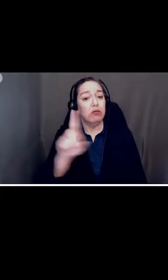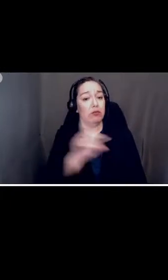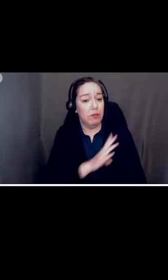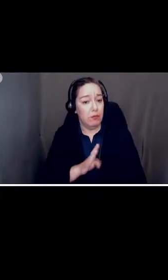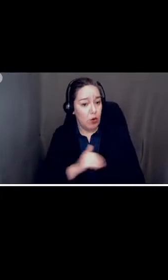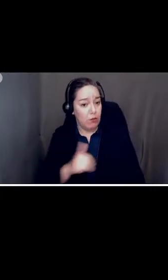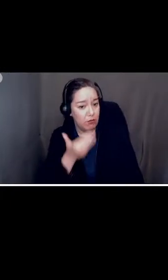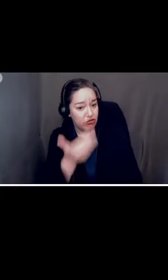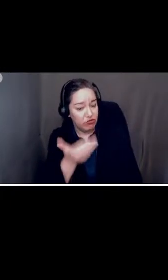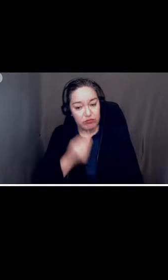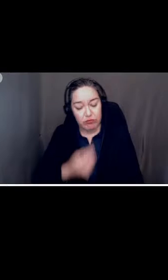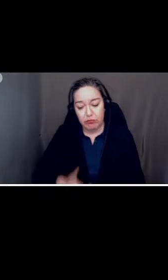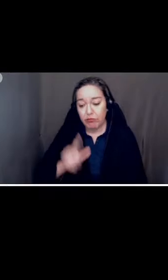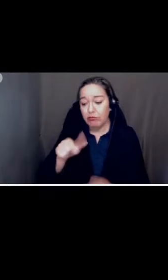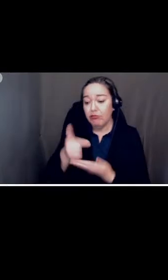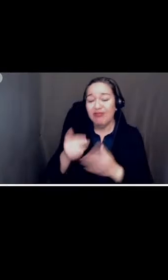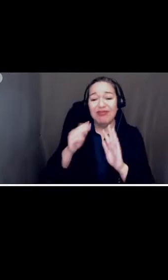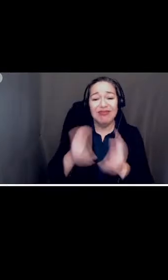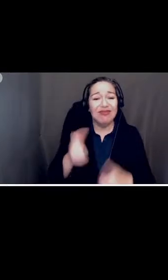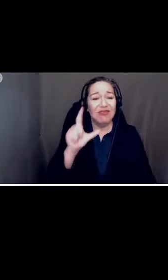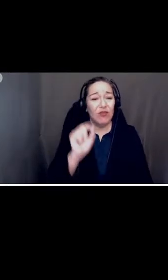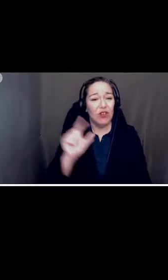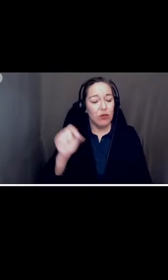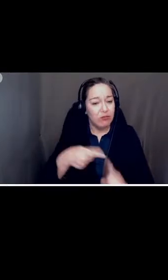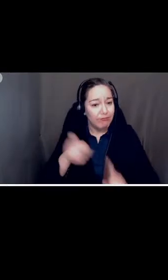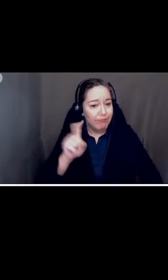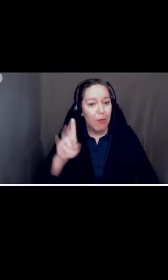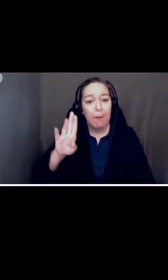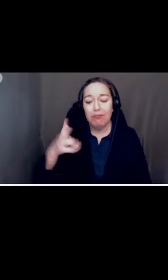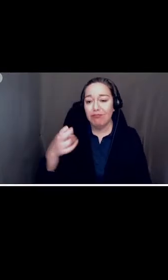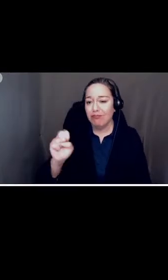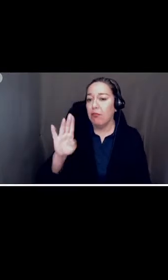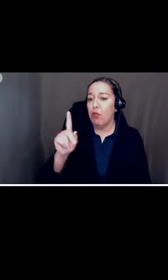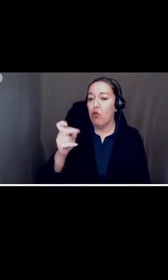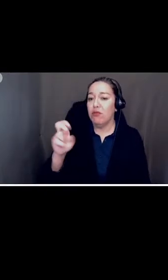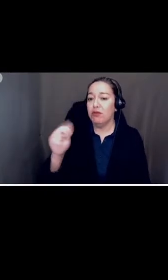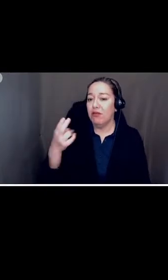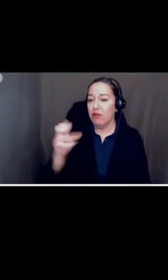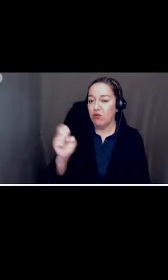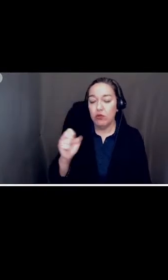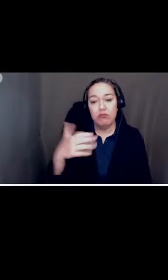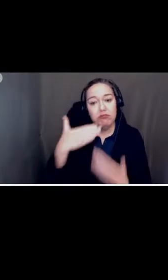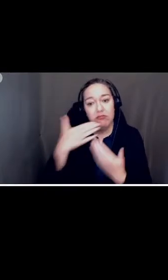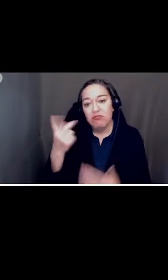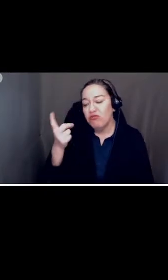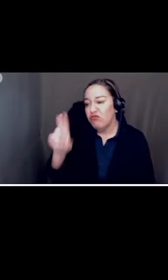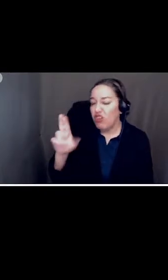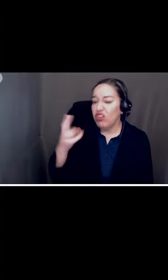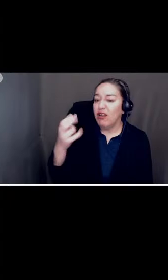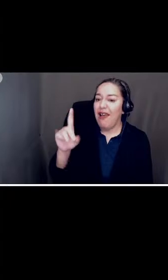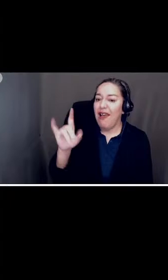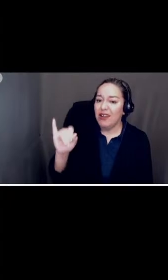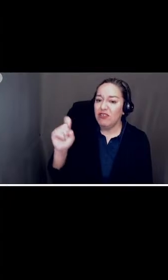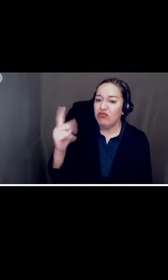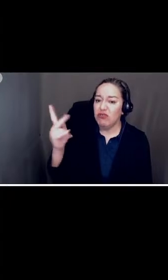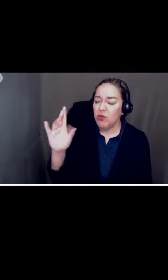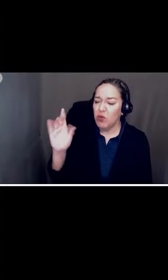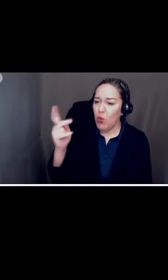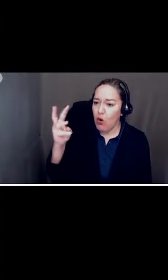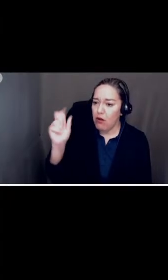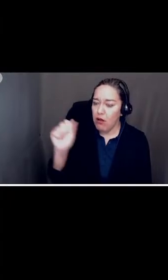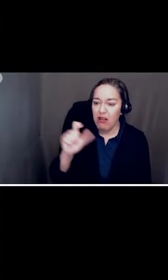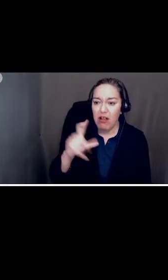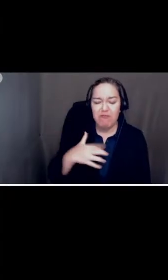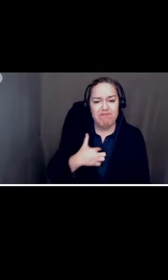graduated class of 2020 from bloomington high school thanks to dr heidi strikwarda i'm sad to hear that she has been forced to resign and i'm writing